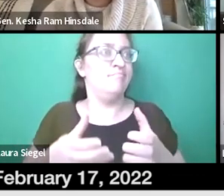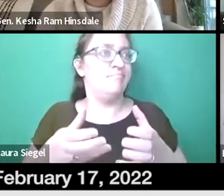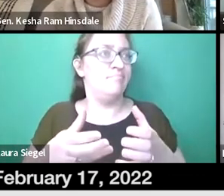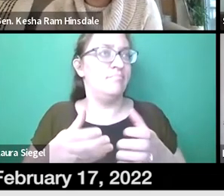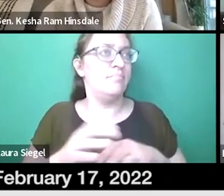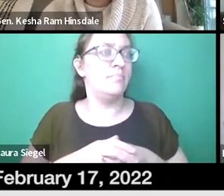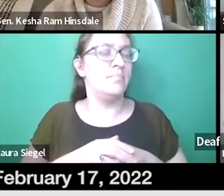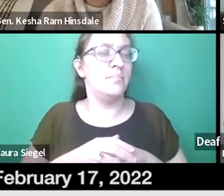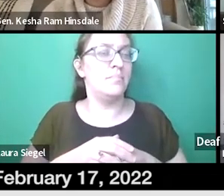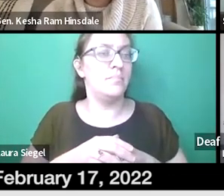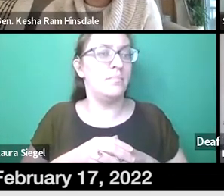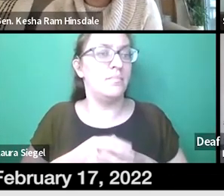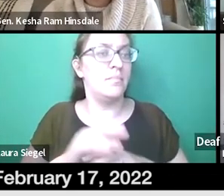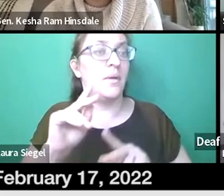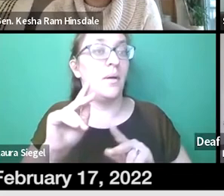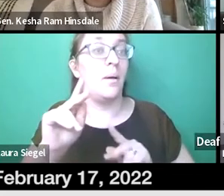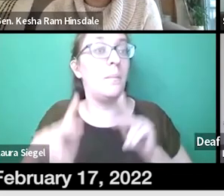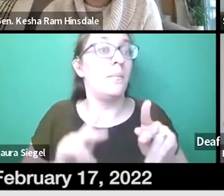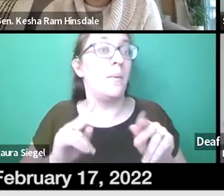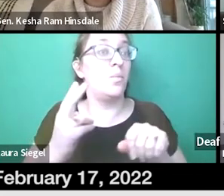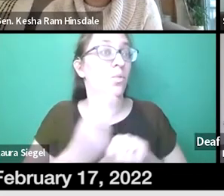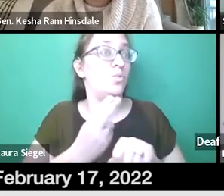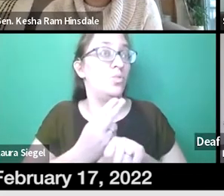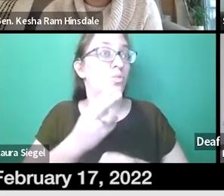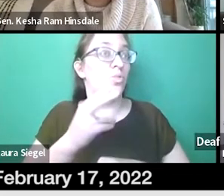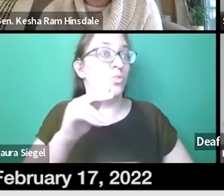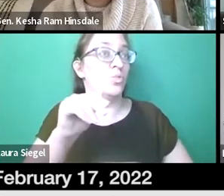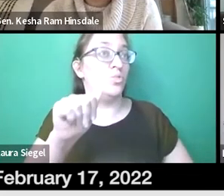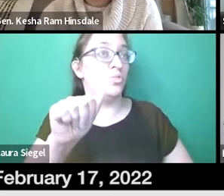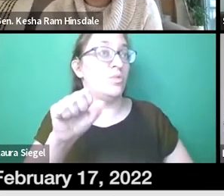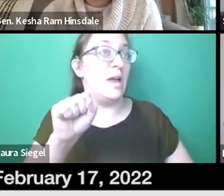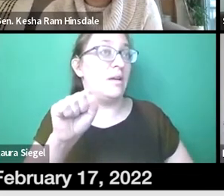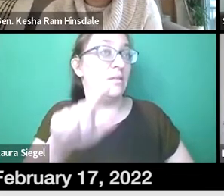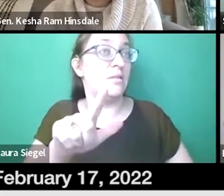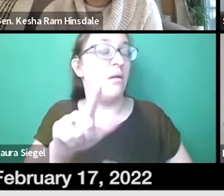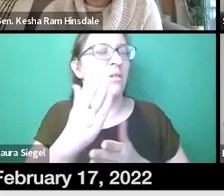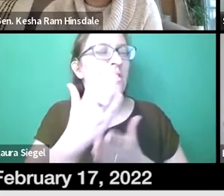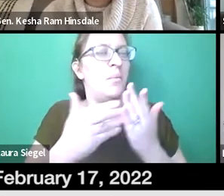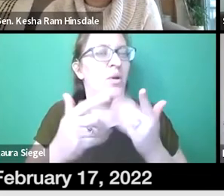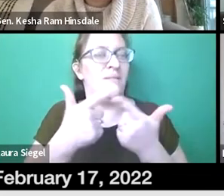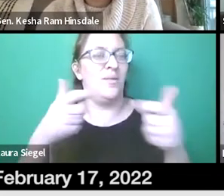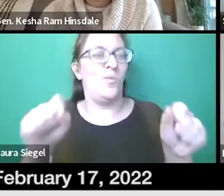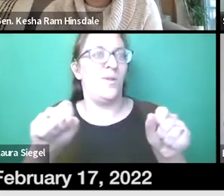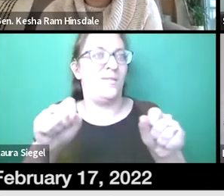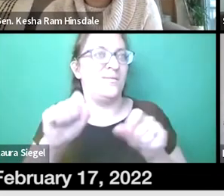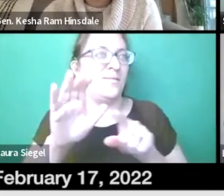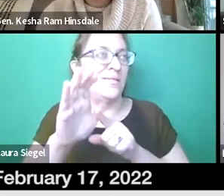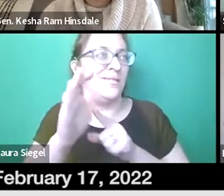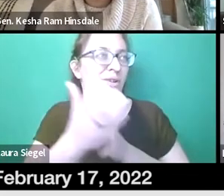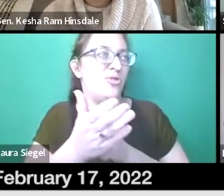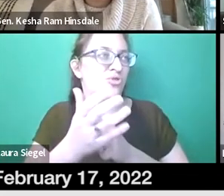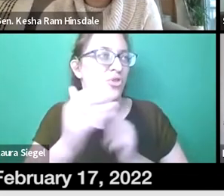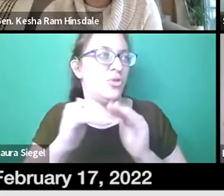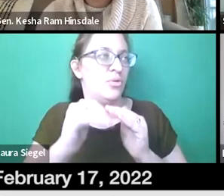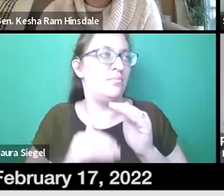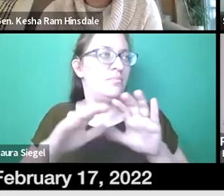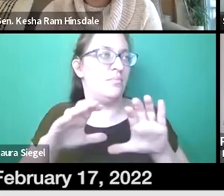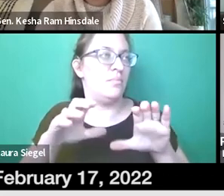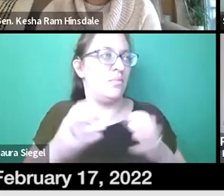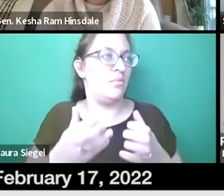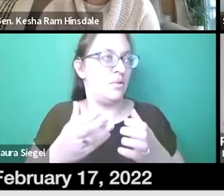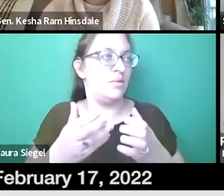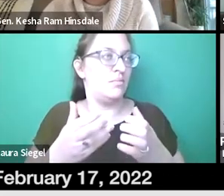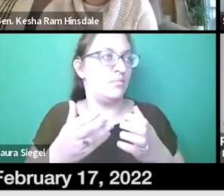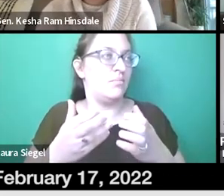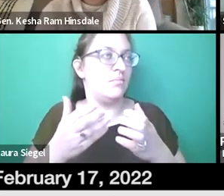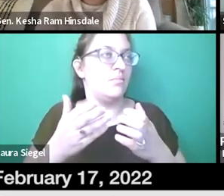as other minorities. People who primarily use American Sign Language are part of